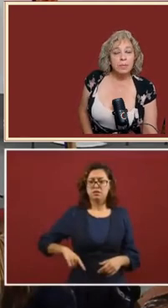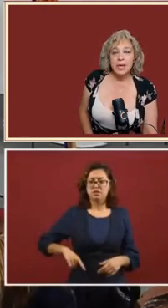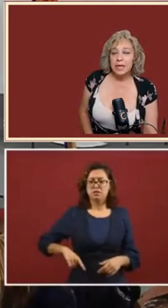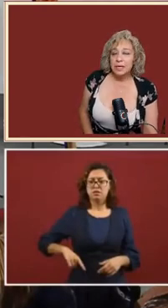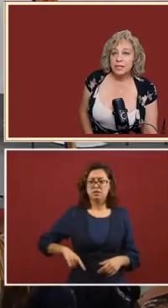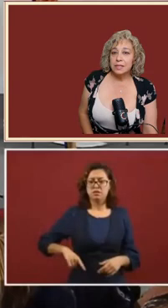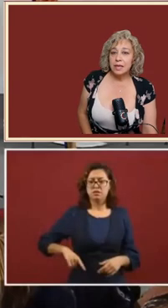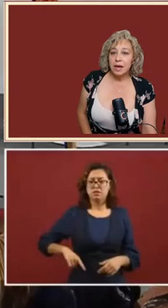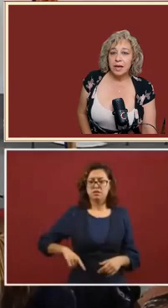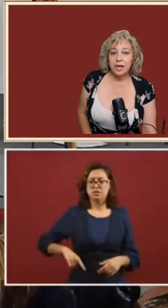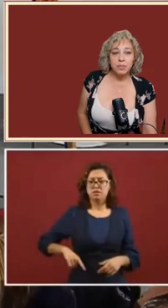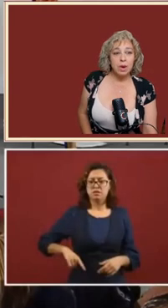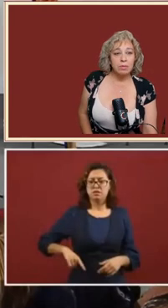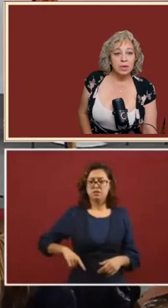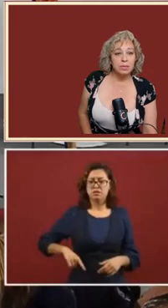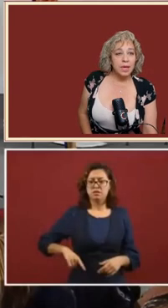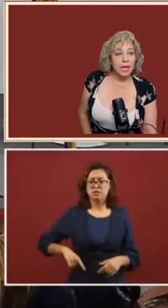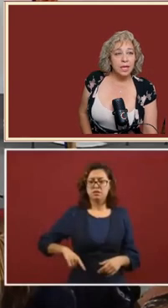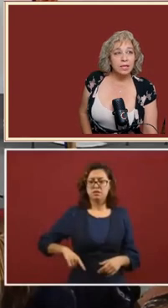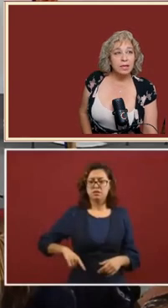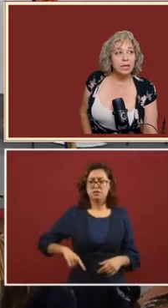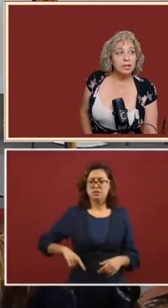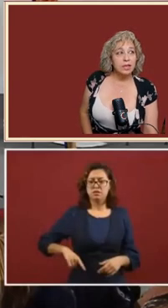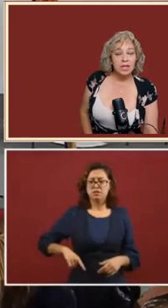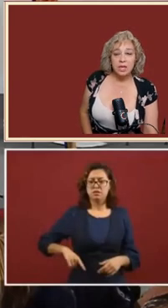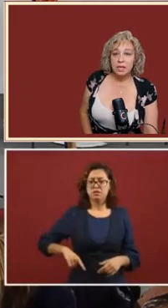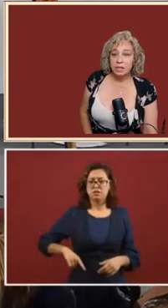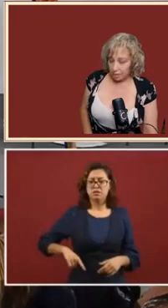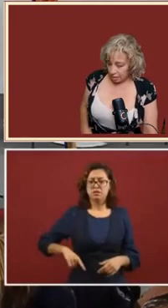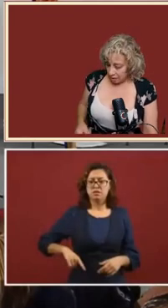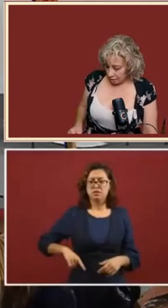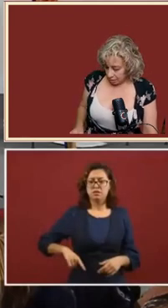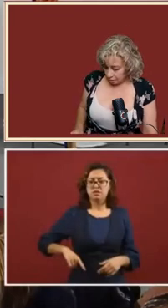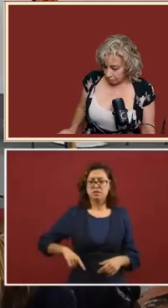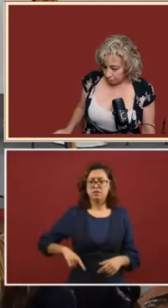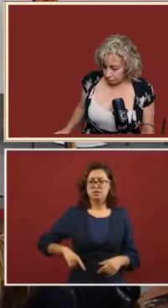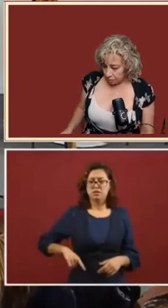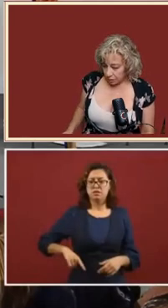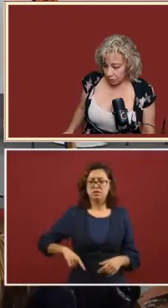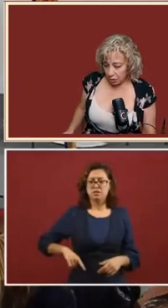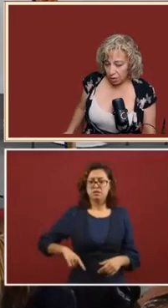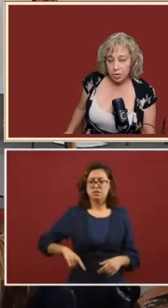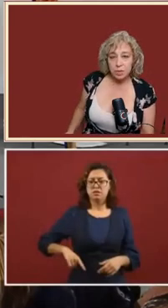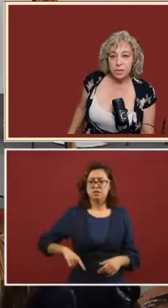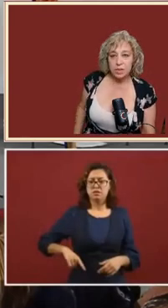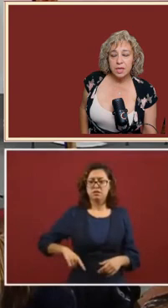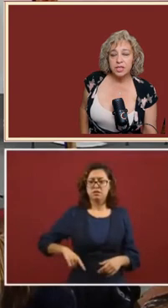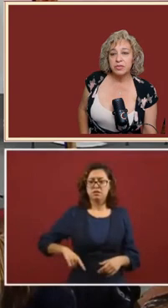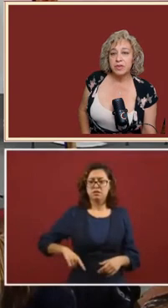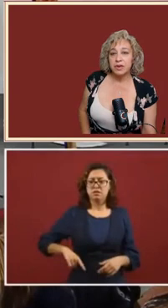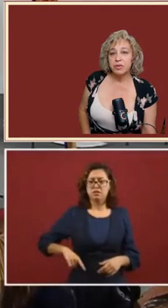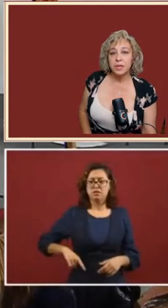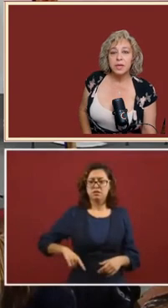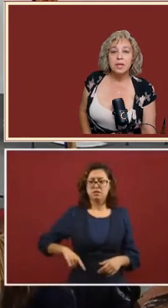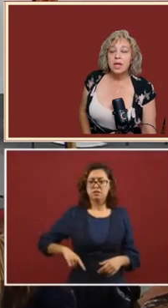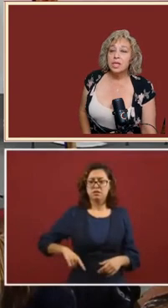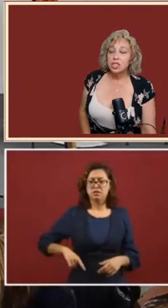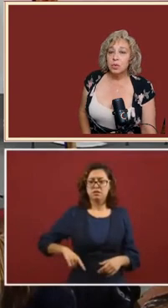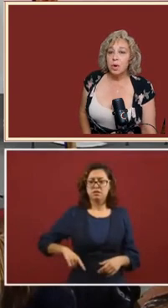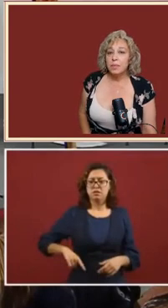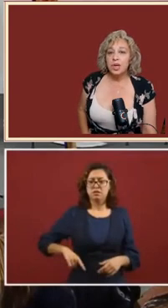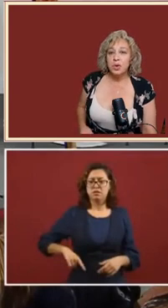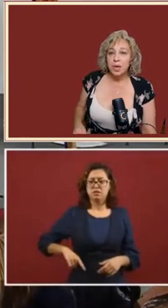because I had a problem and the recording was interfered with.